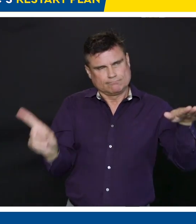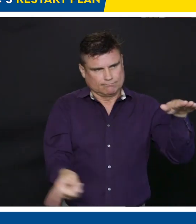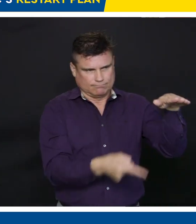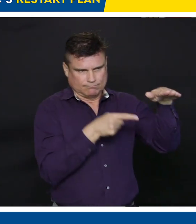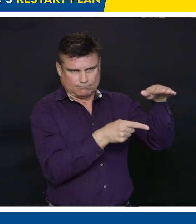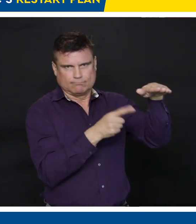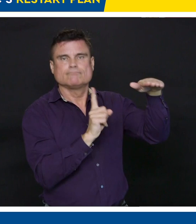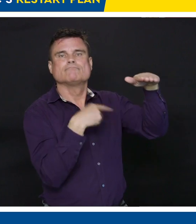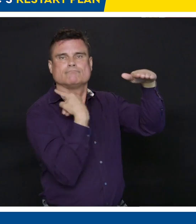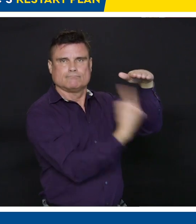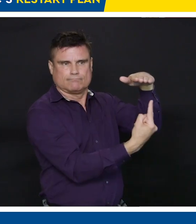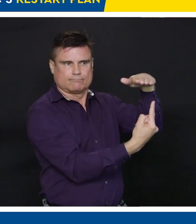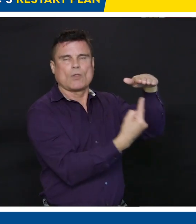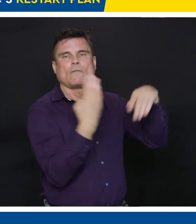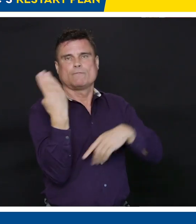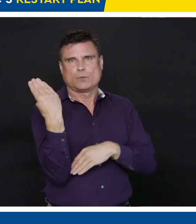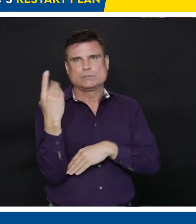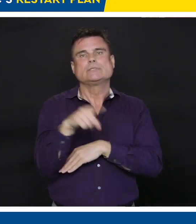Marcella Bernardo.